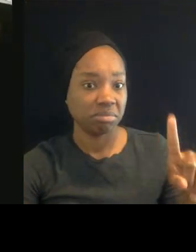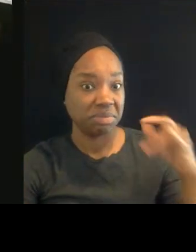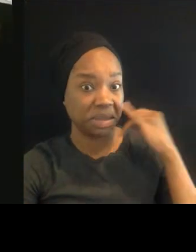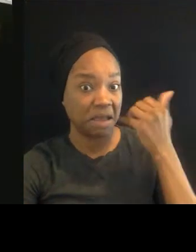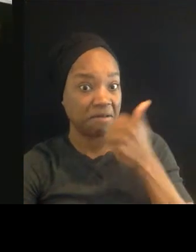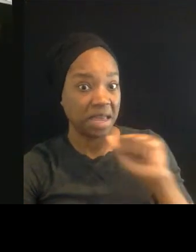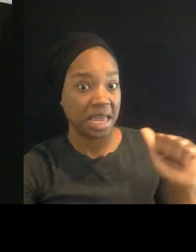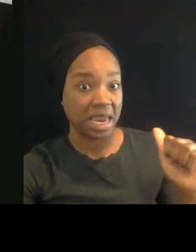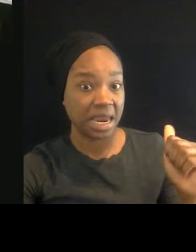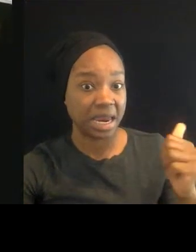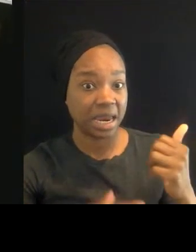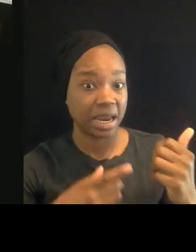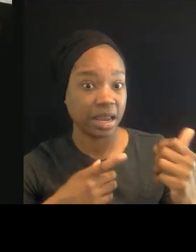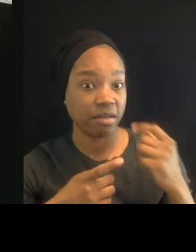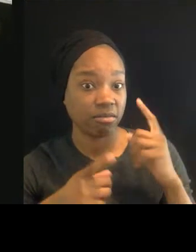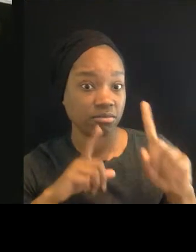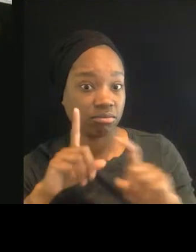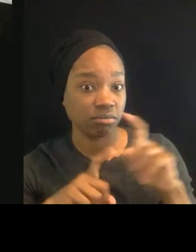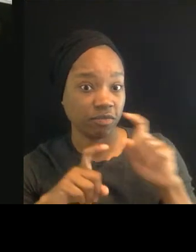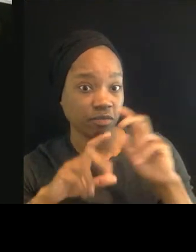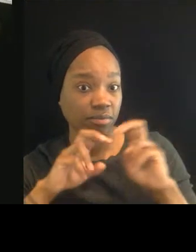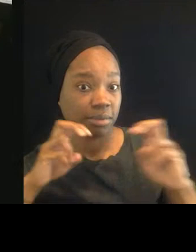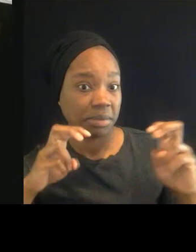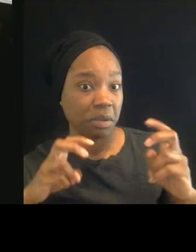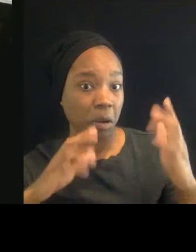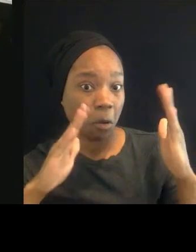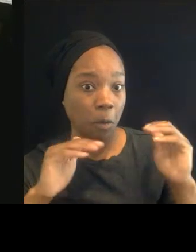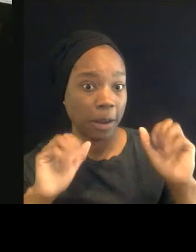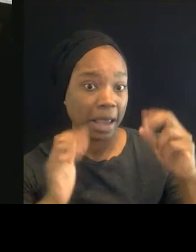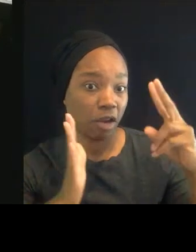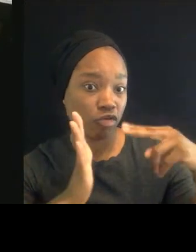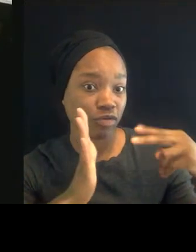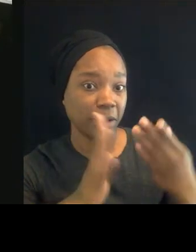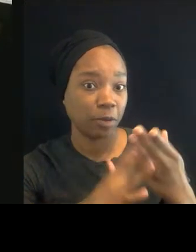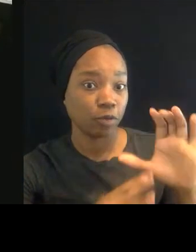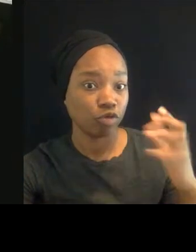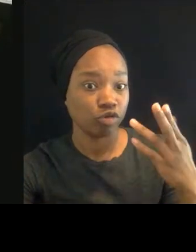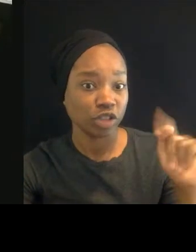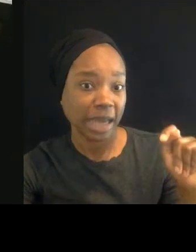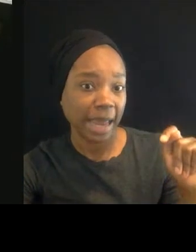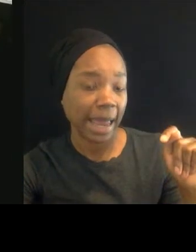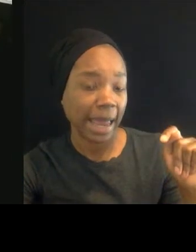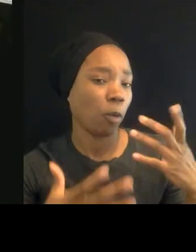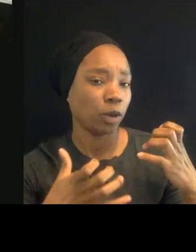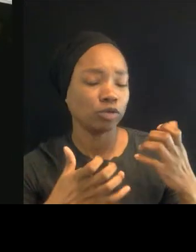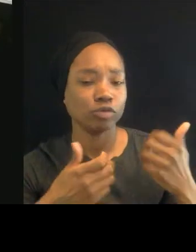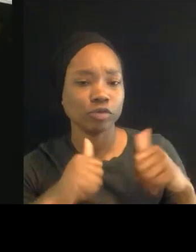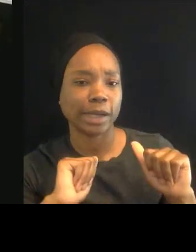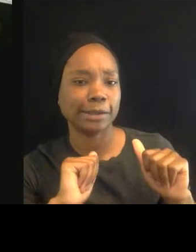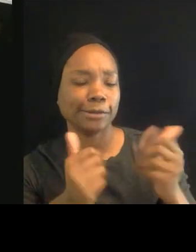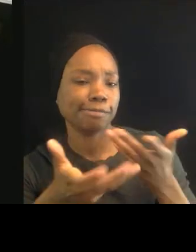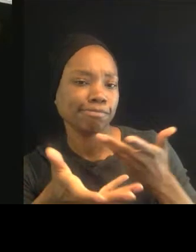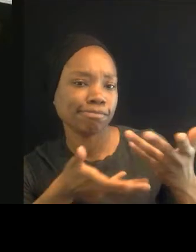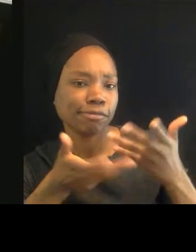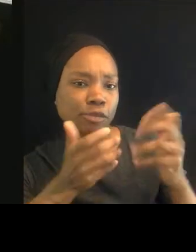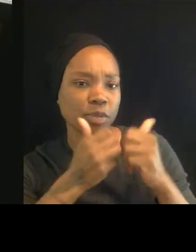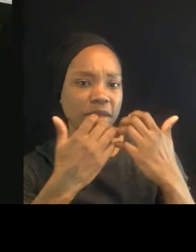in the chat. If not, if there aren't things that we can do to serve the audience in this moment, I'd love if we'd wheel it around.